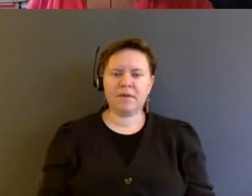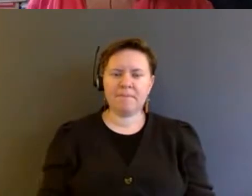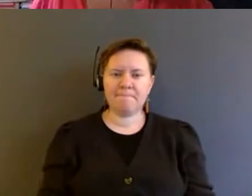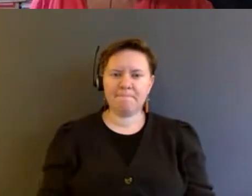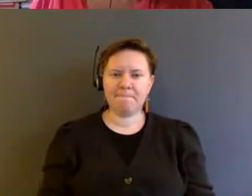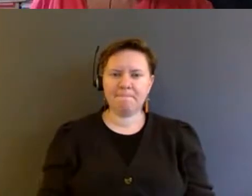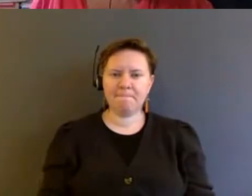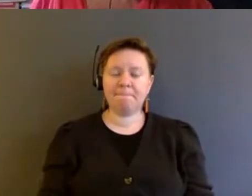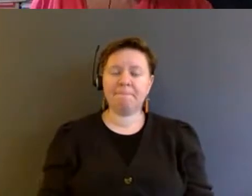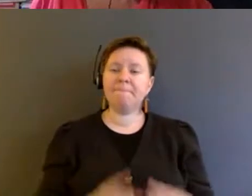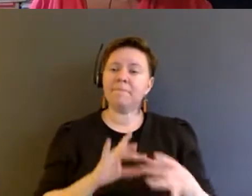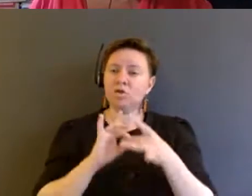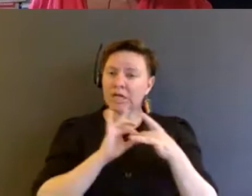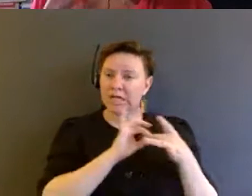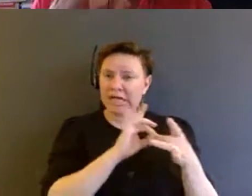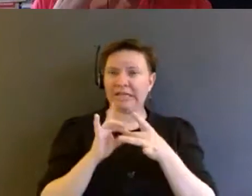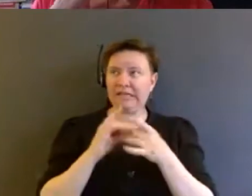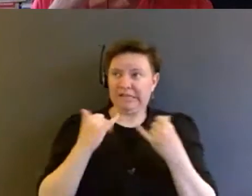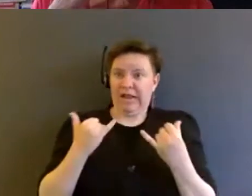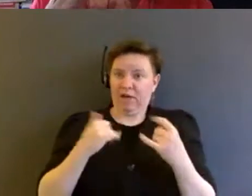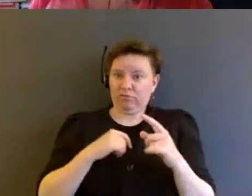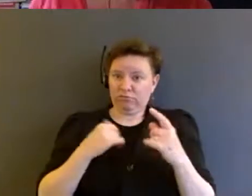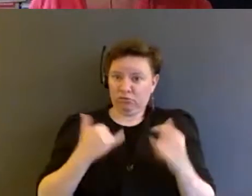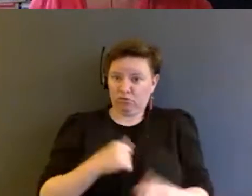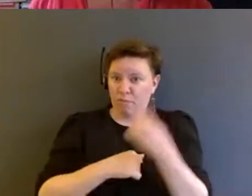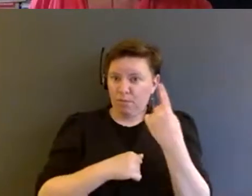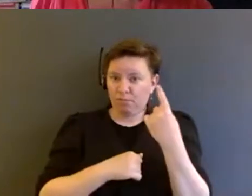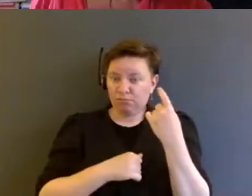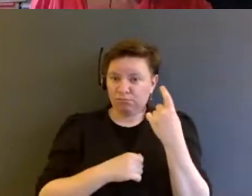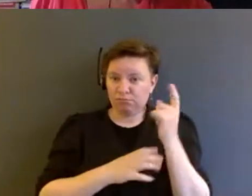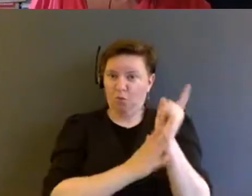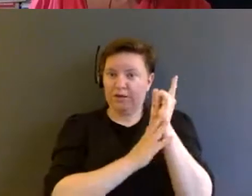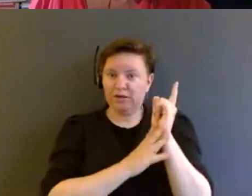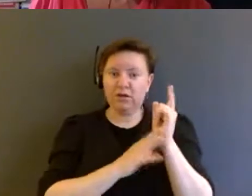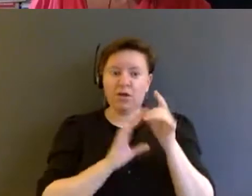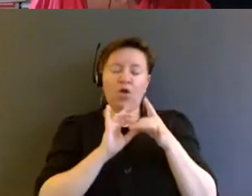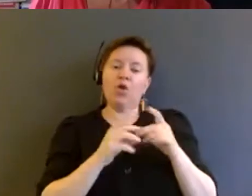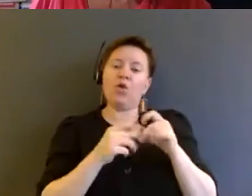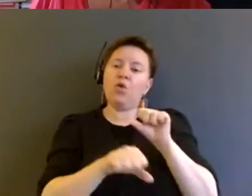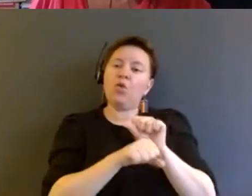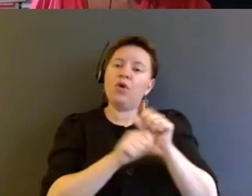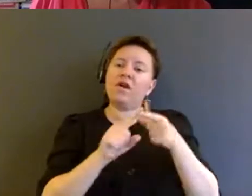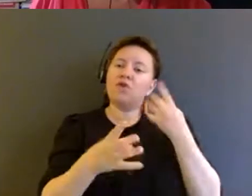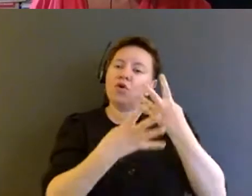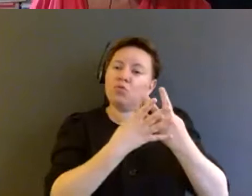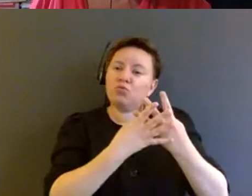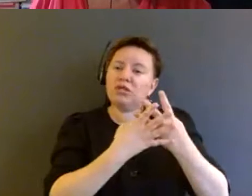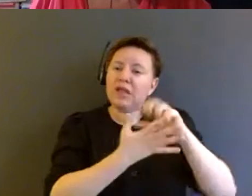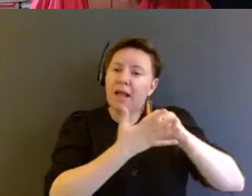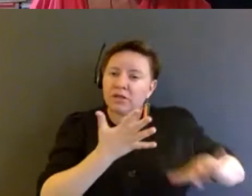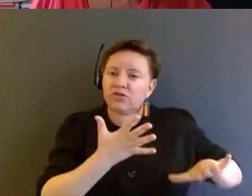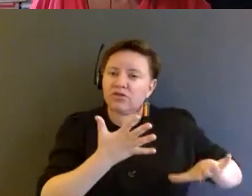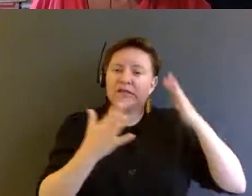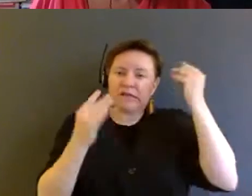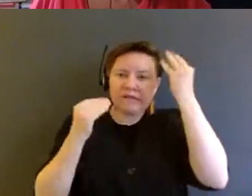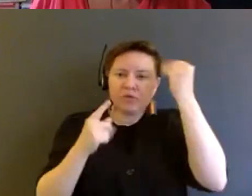Connecting this to the current moment, by connecting the work of prison abolitionists and theorists who critique the prison